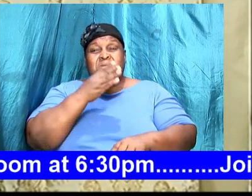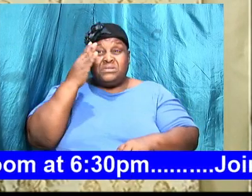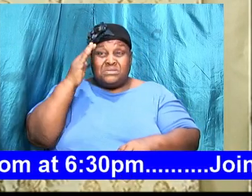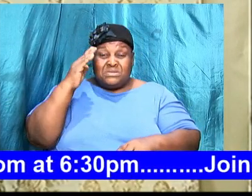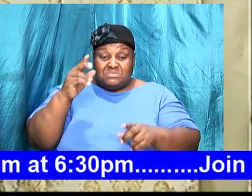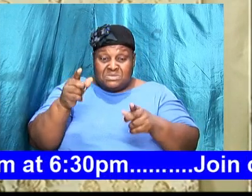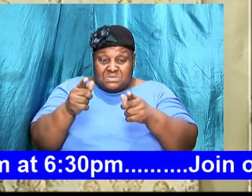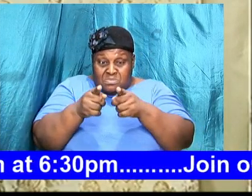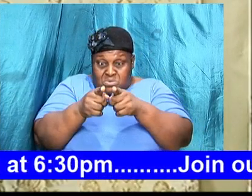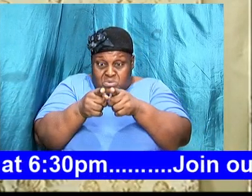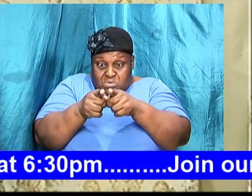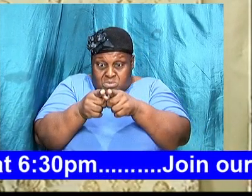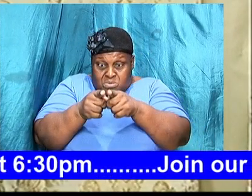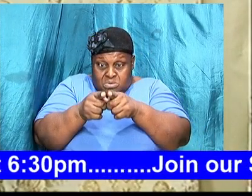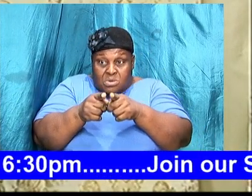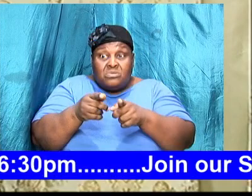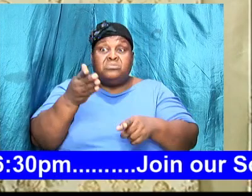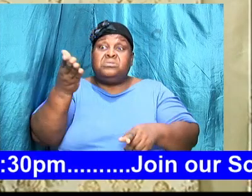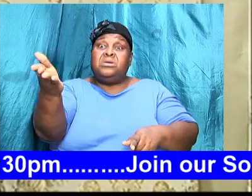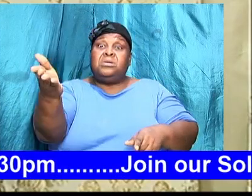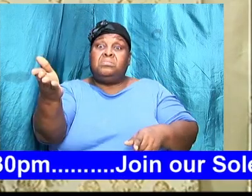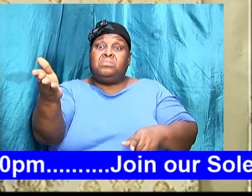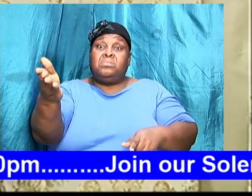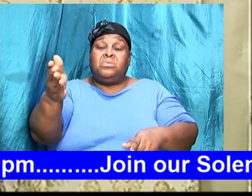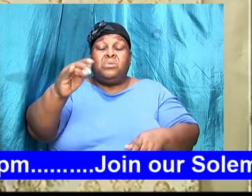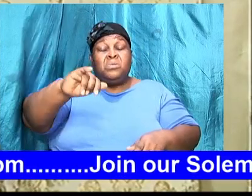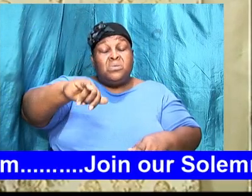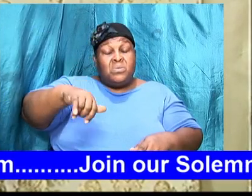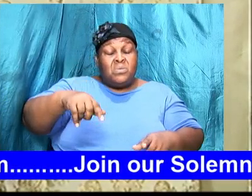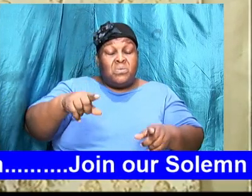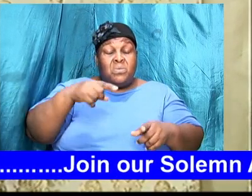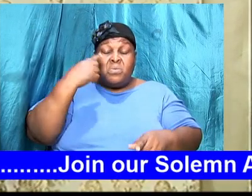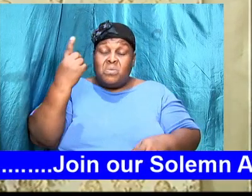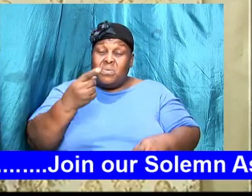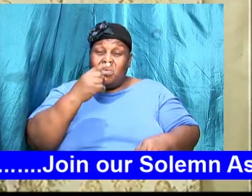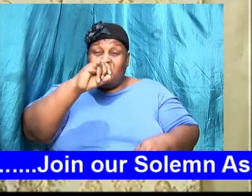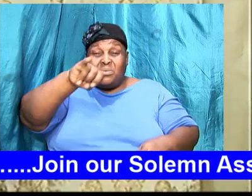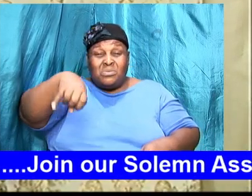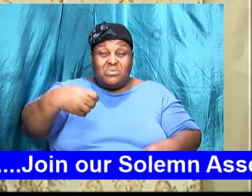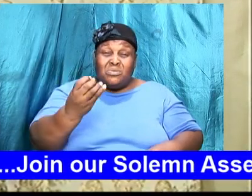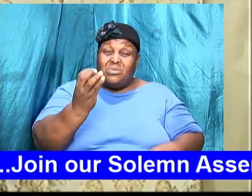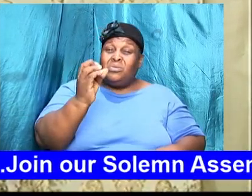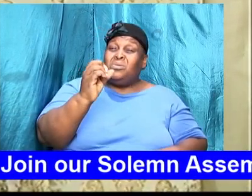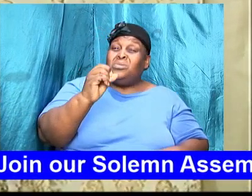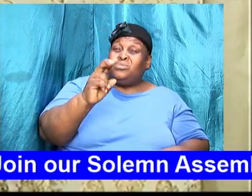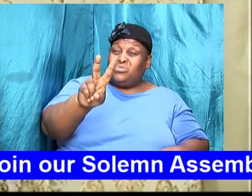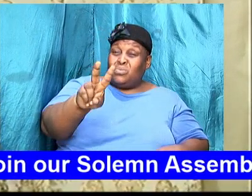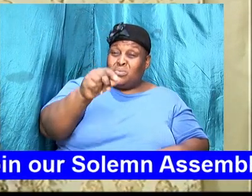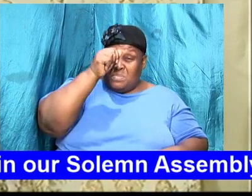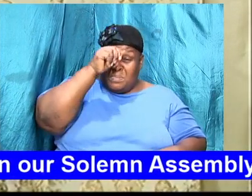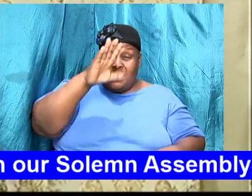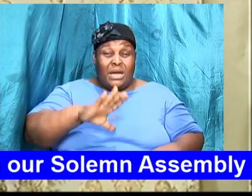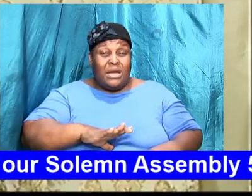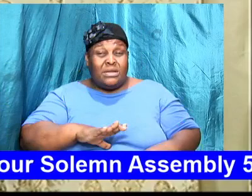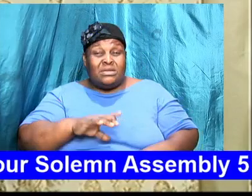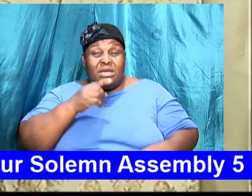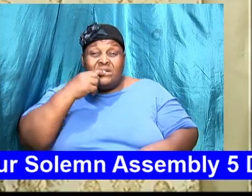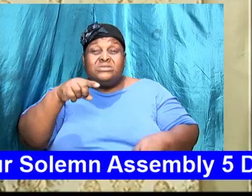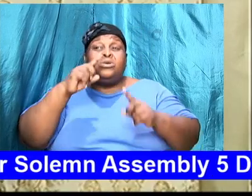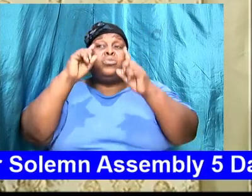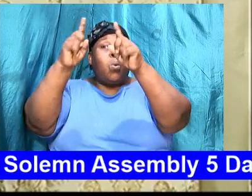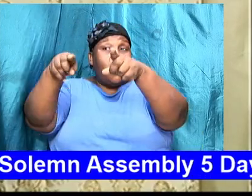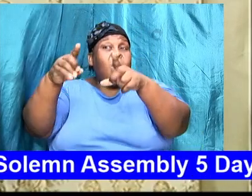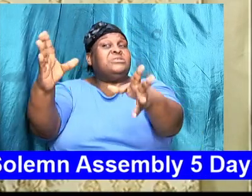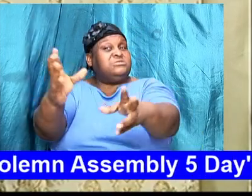them. Only Joshua and Caleb said, us go up at once and possess it, for